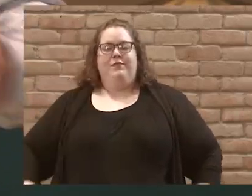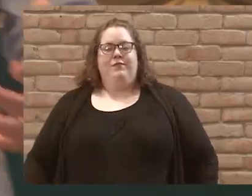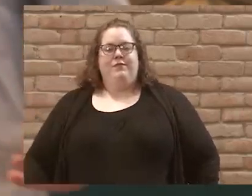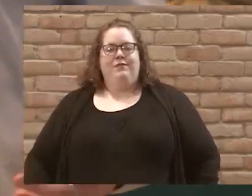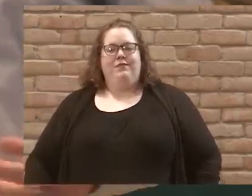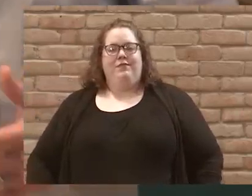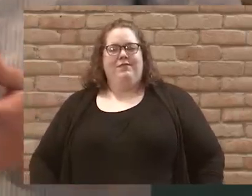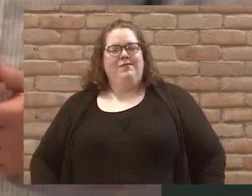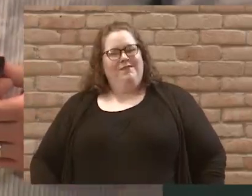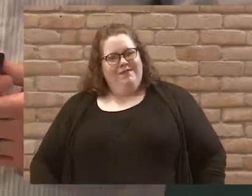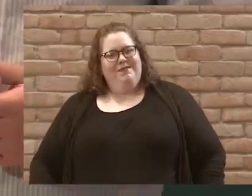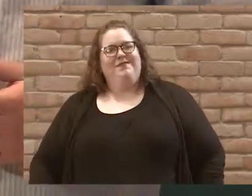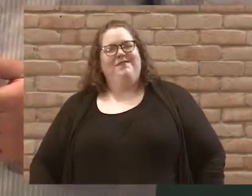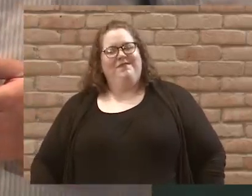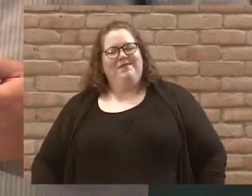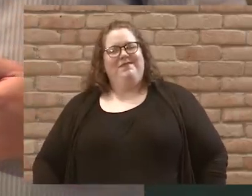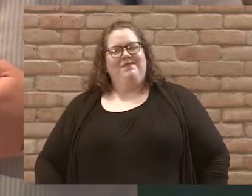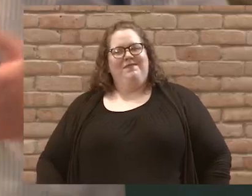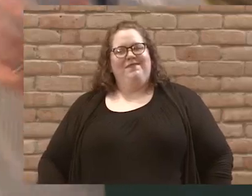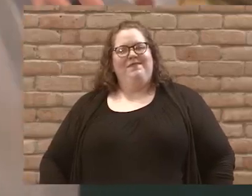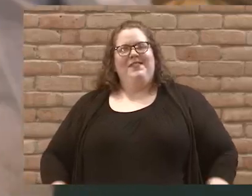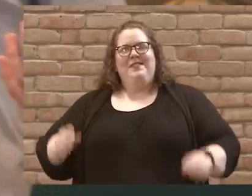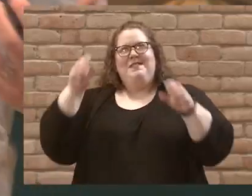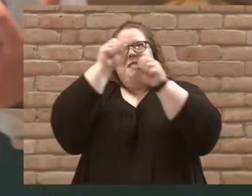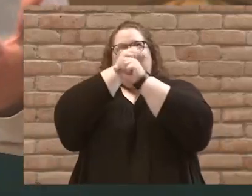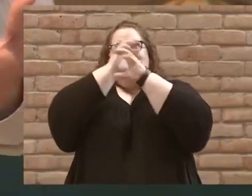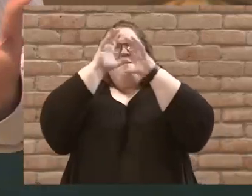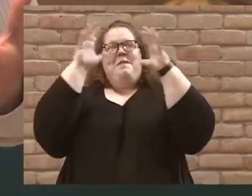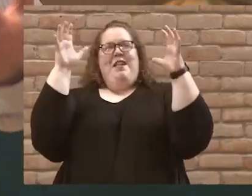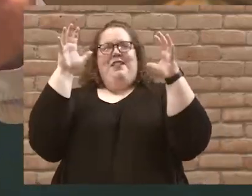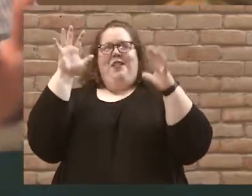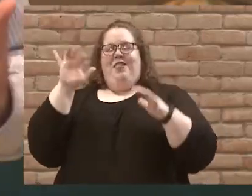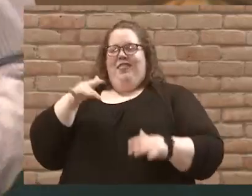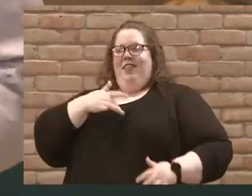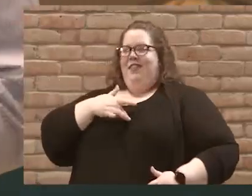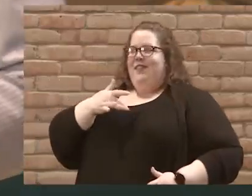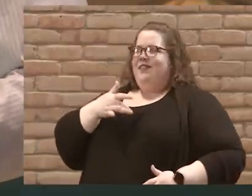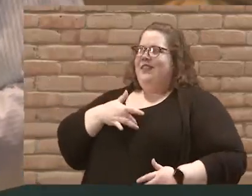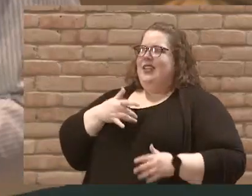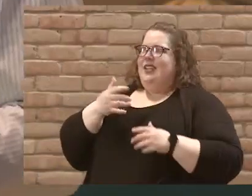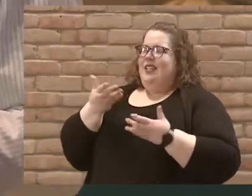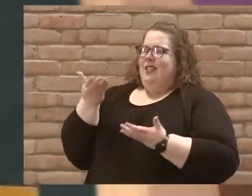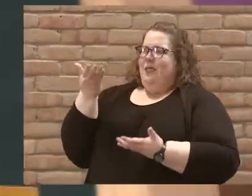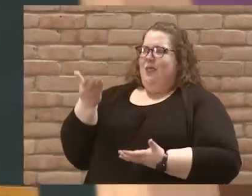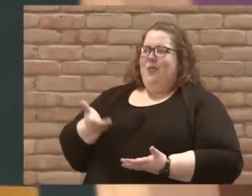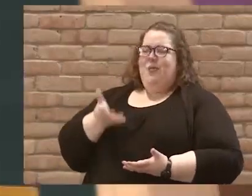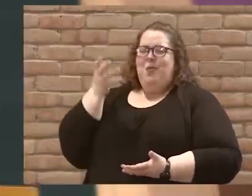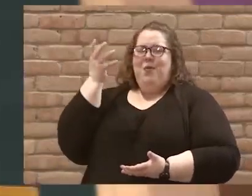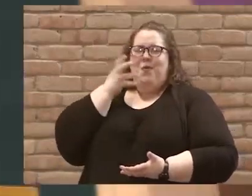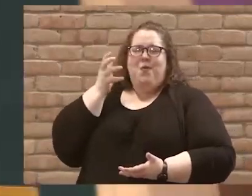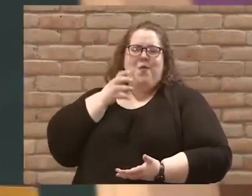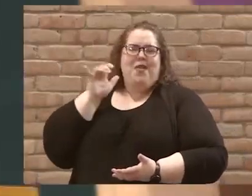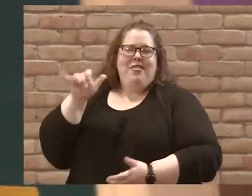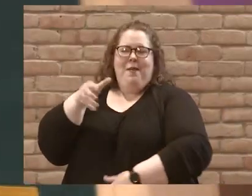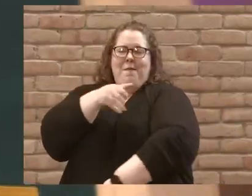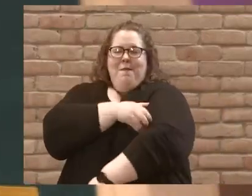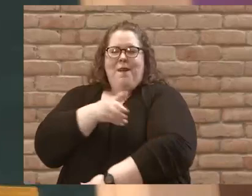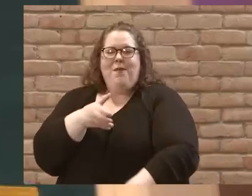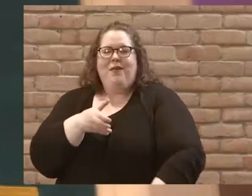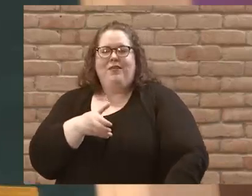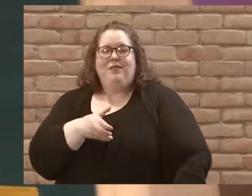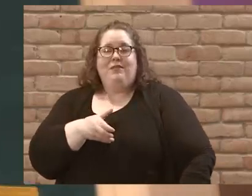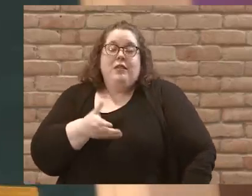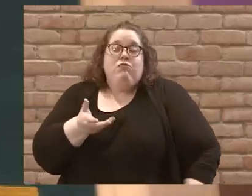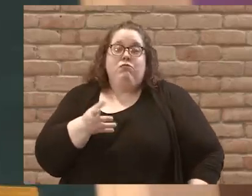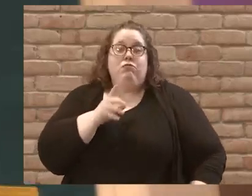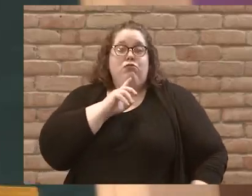Just imagine what it was like to be in the presence of that power. And friends, you just were